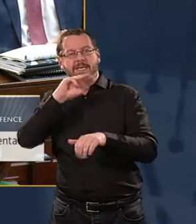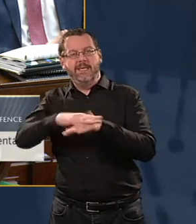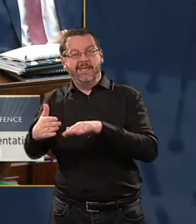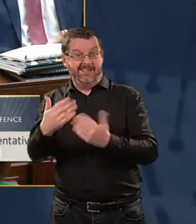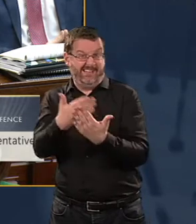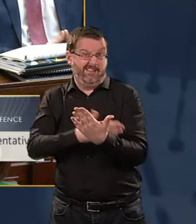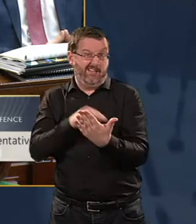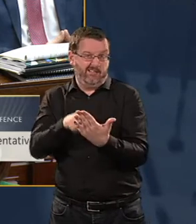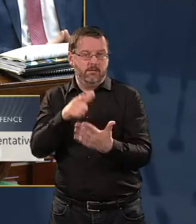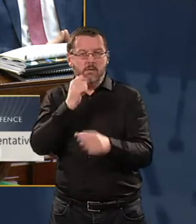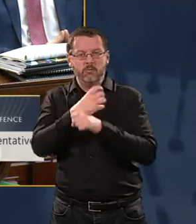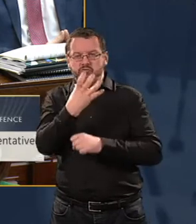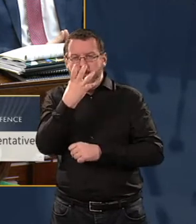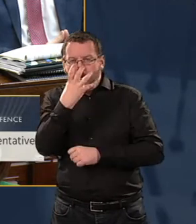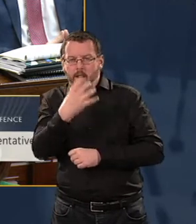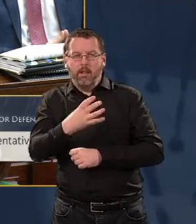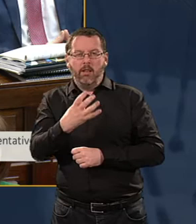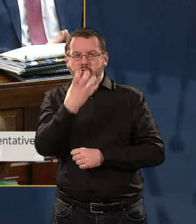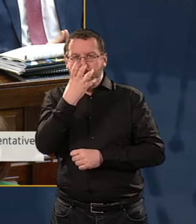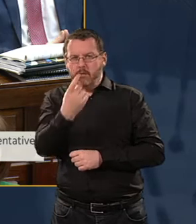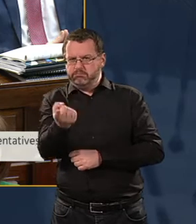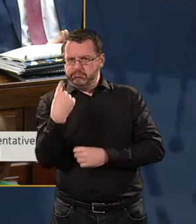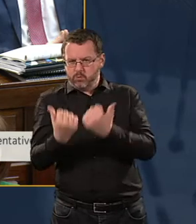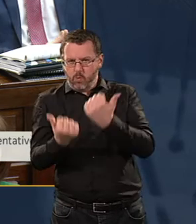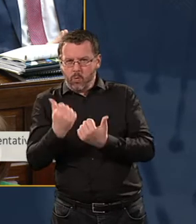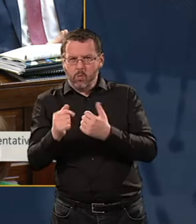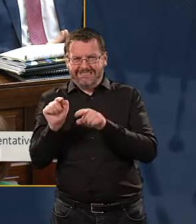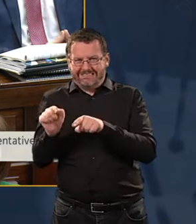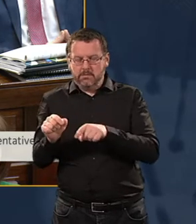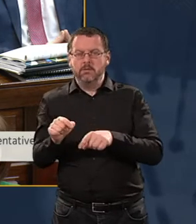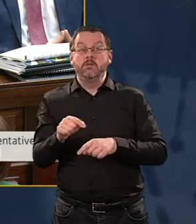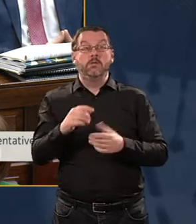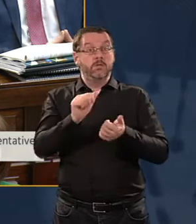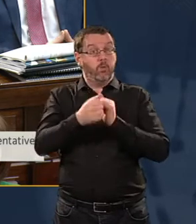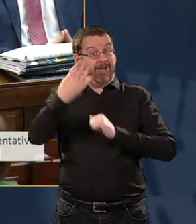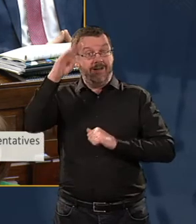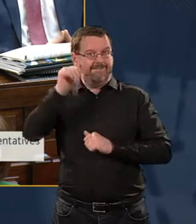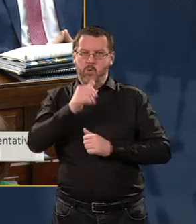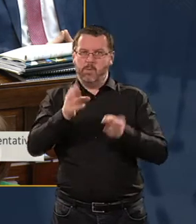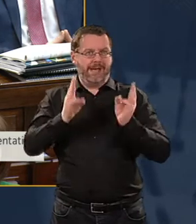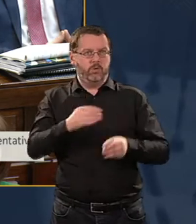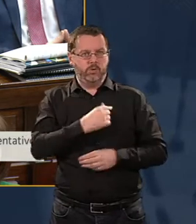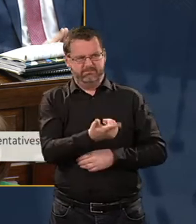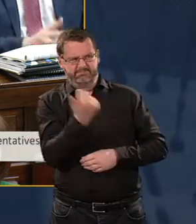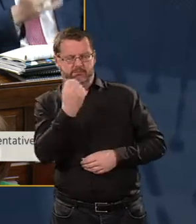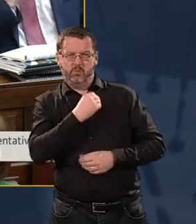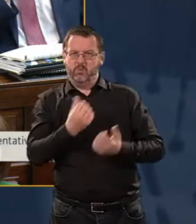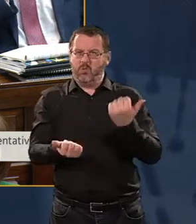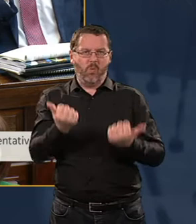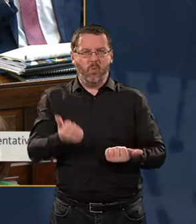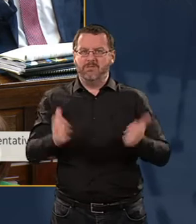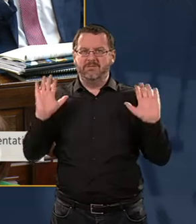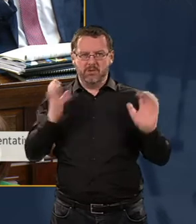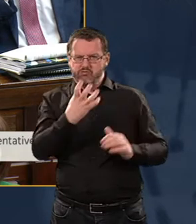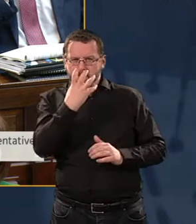relates to criminality and criminal prosecution. And Sport Ireland does not have the authority to carry out criminal